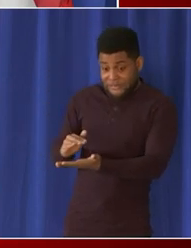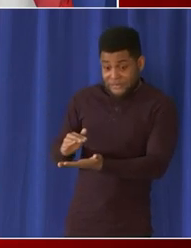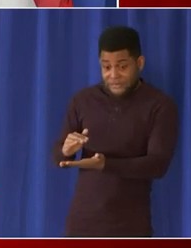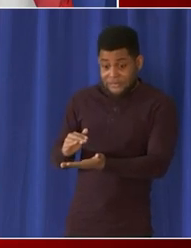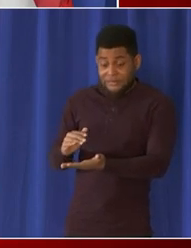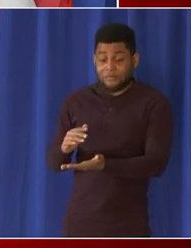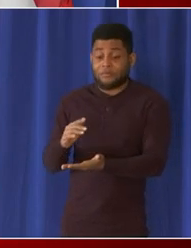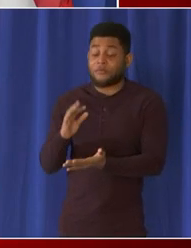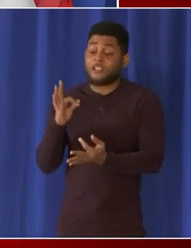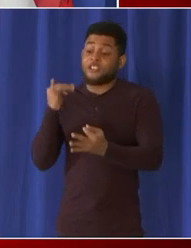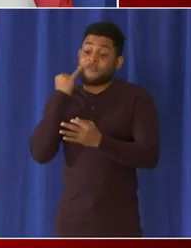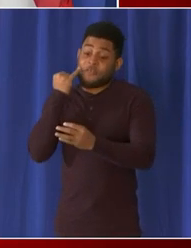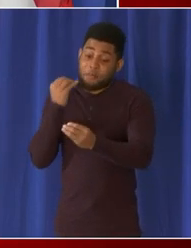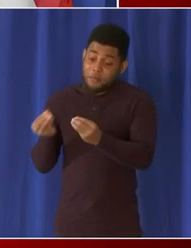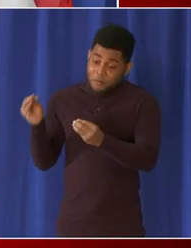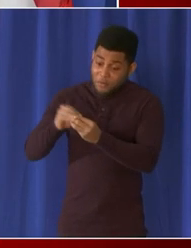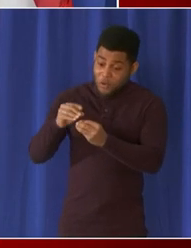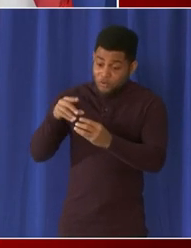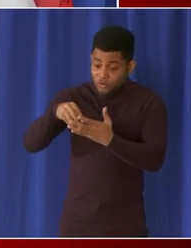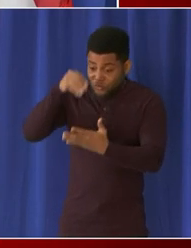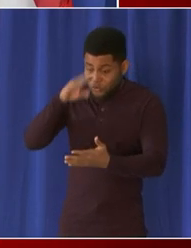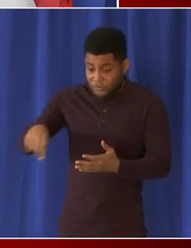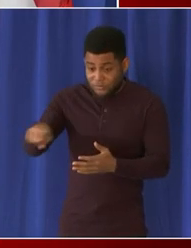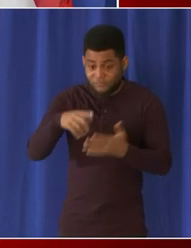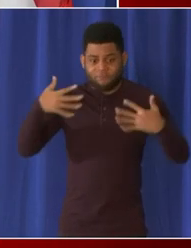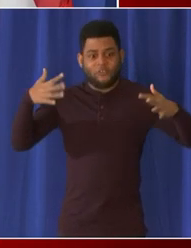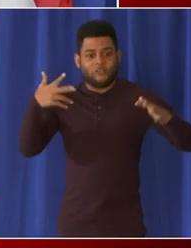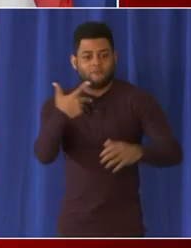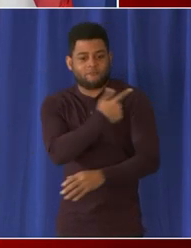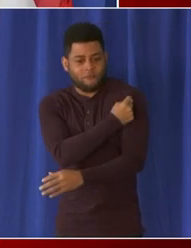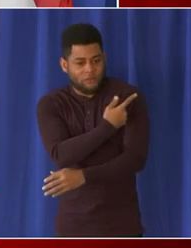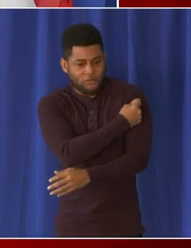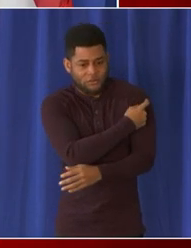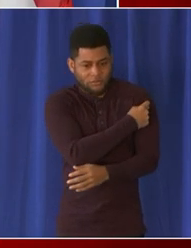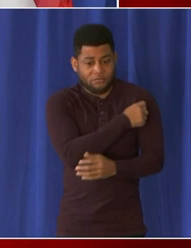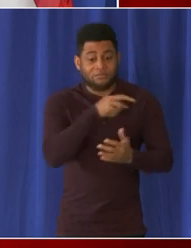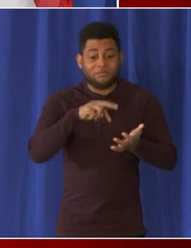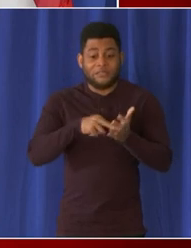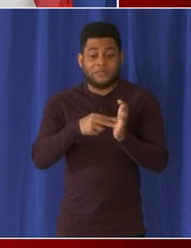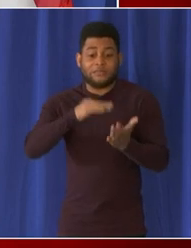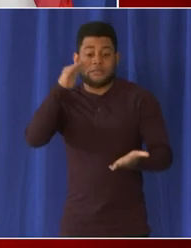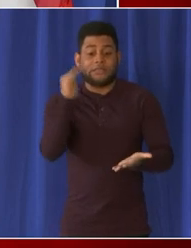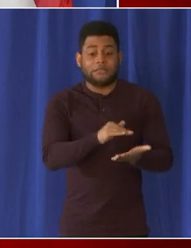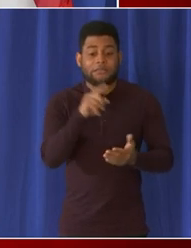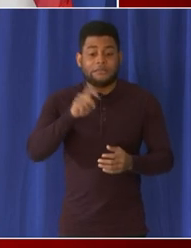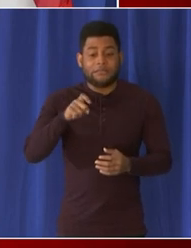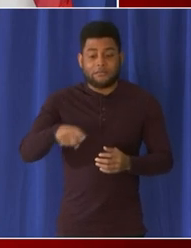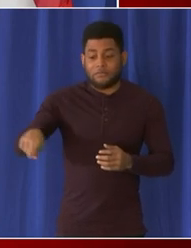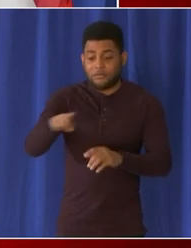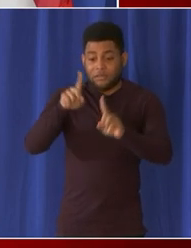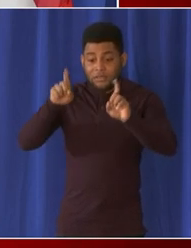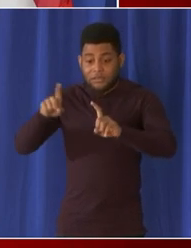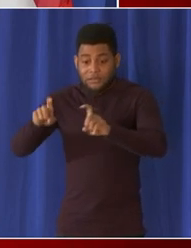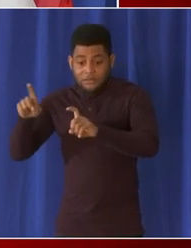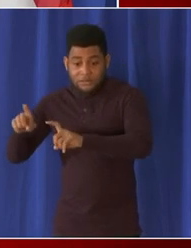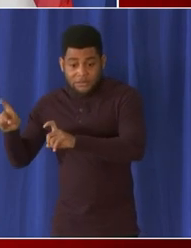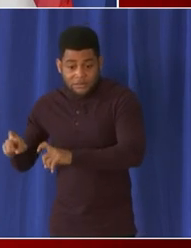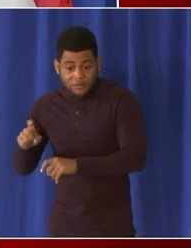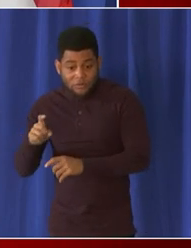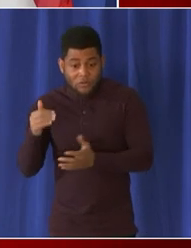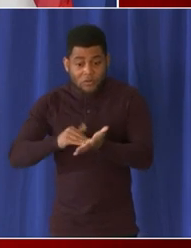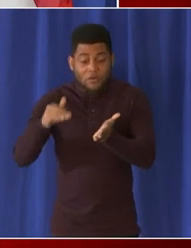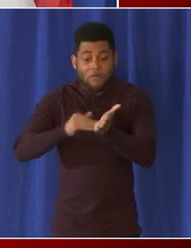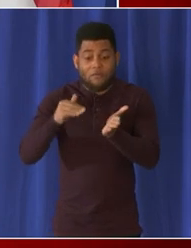concerned about test to stay test to stay really applies to those children who may be exposed to a positive